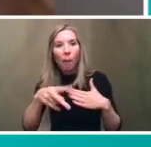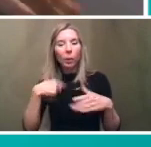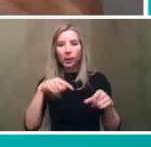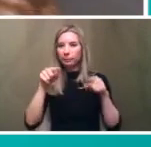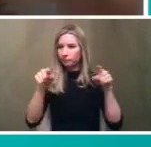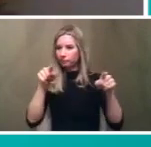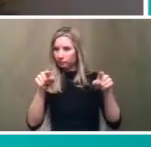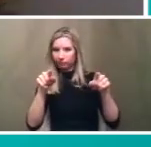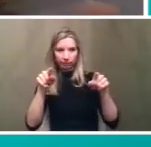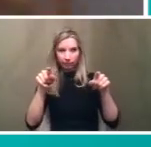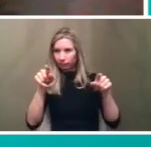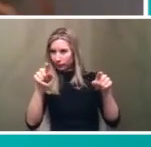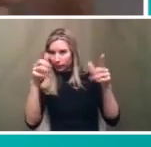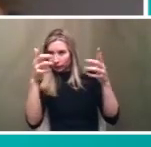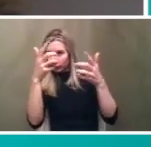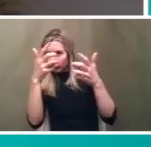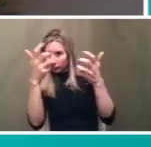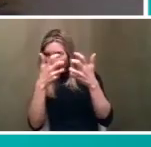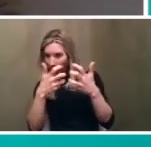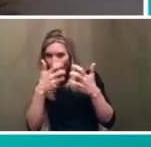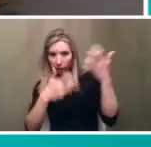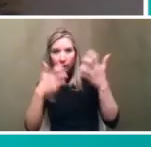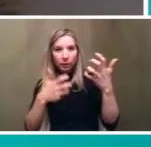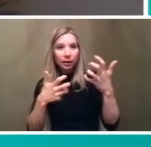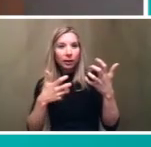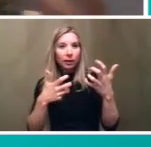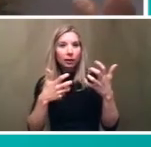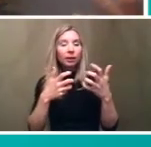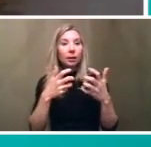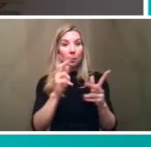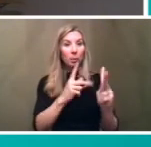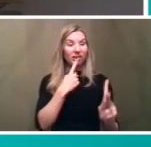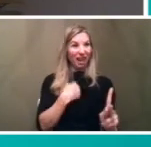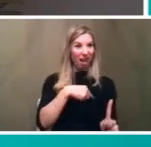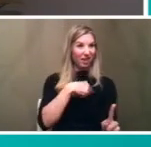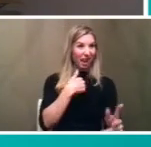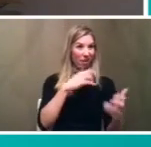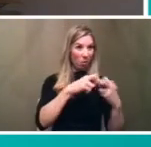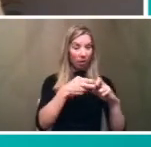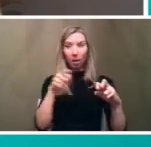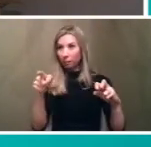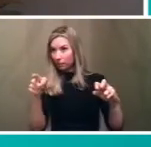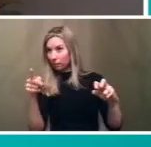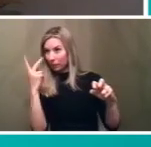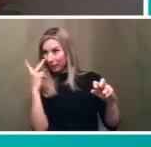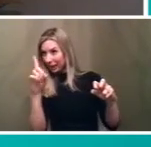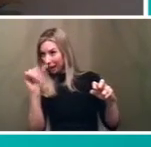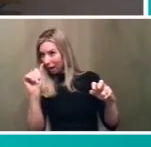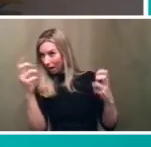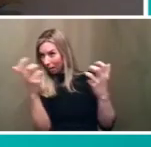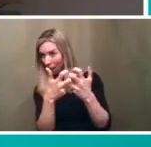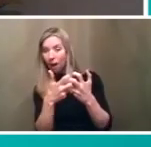feedback with what people are talking what they're telling us where the problems are we can see if we also see that in the data and kind of circle back